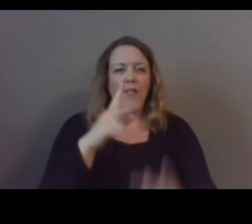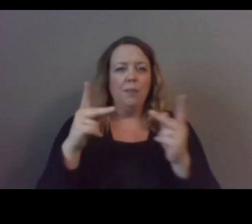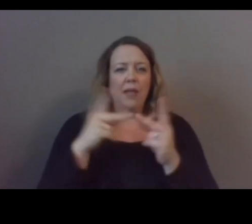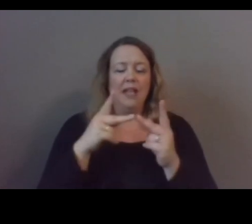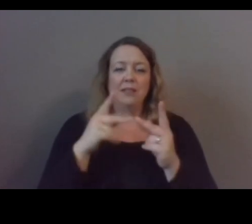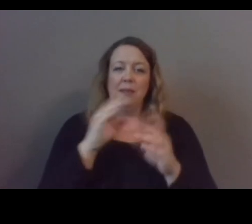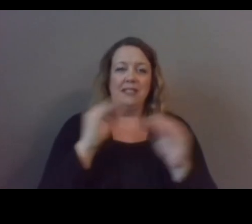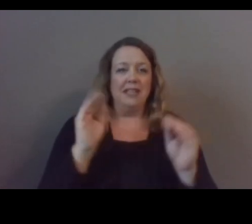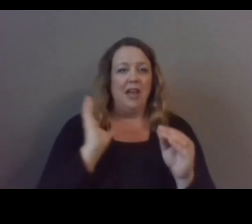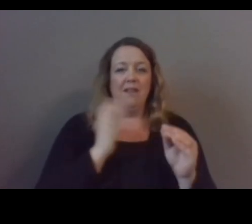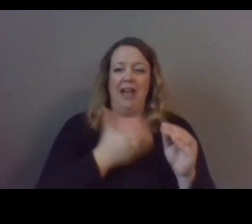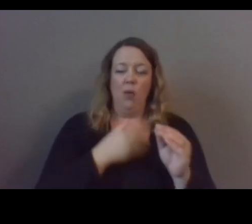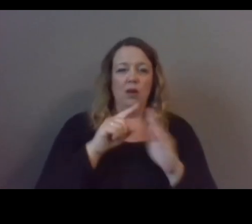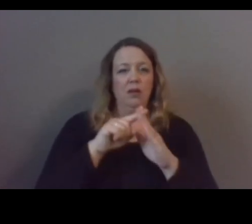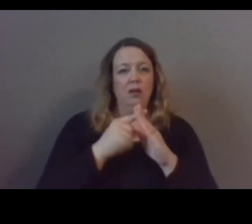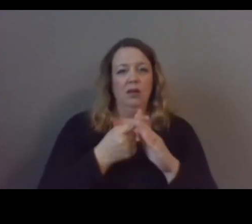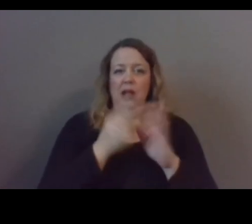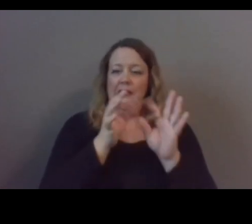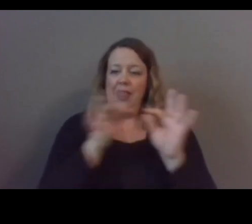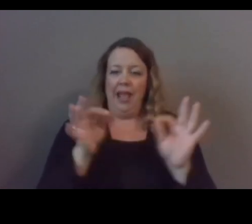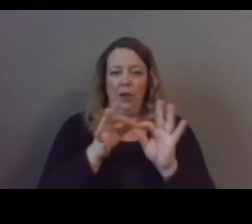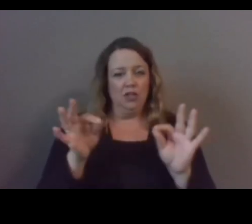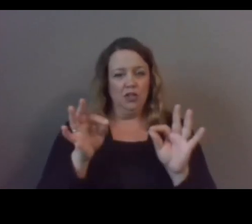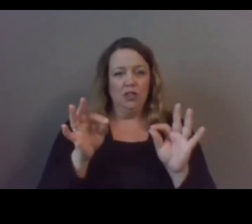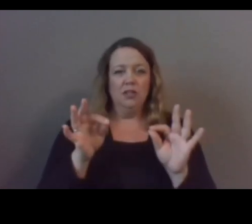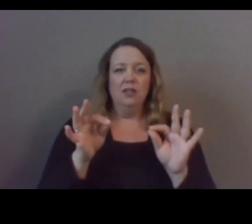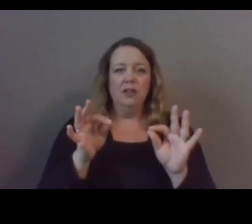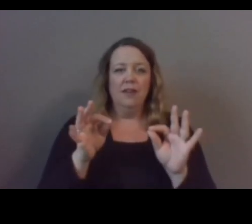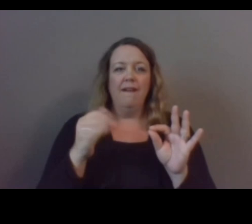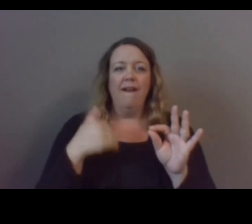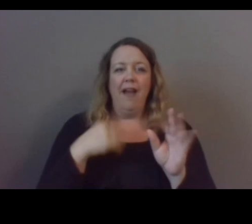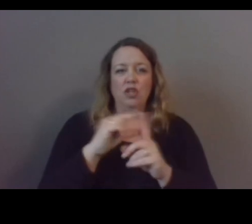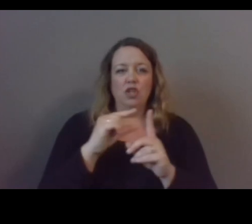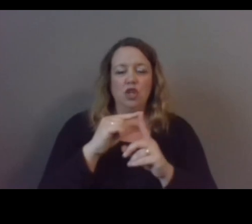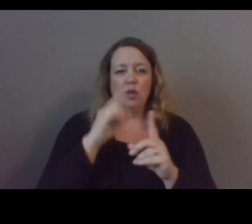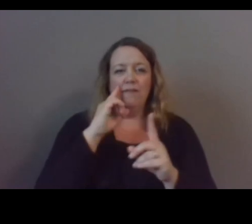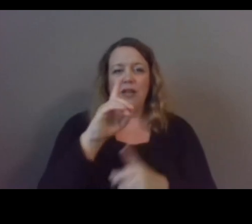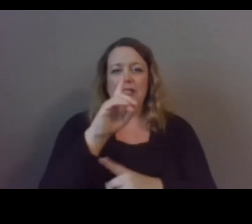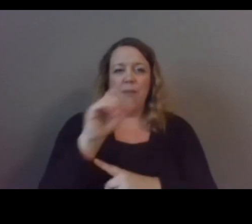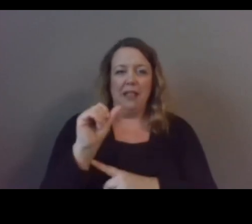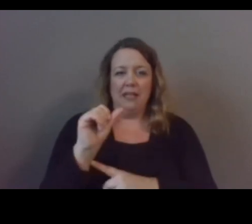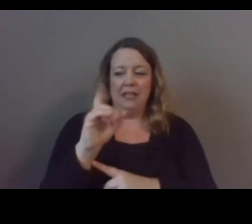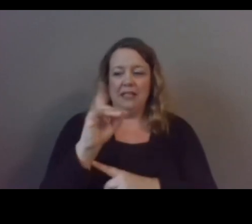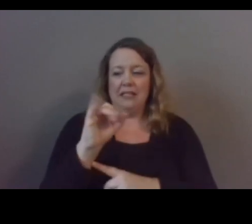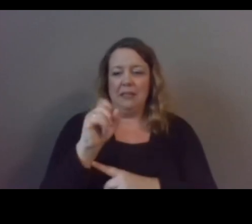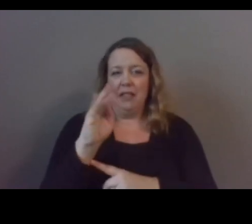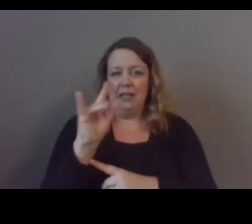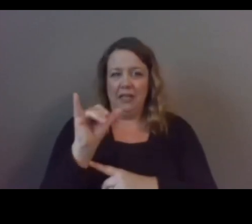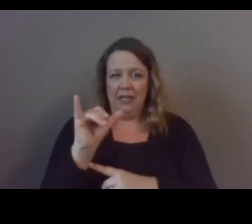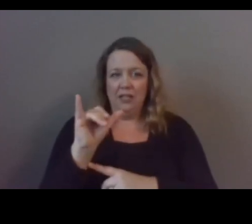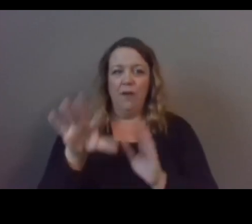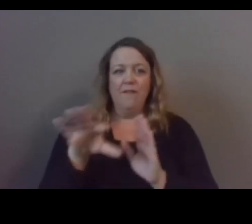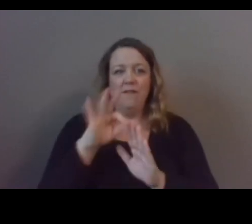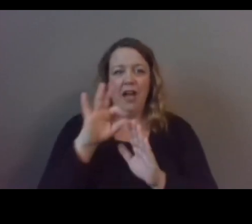languages here in america none of our native languages has a term for disability so finds their place is one of